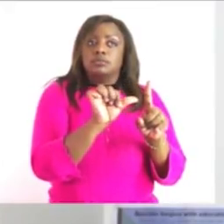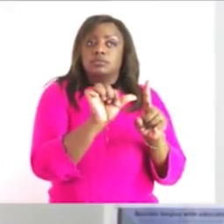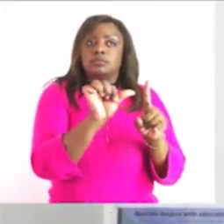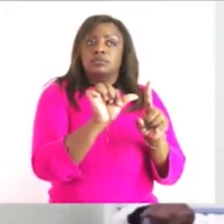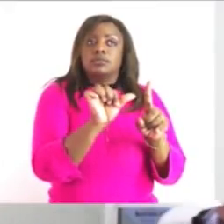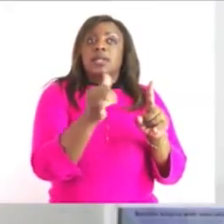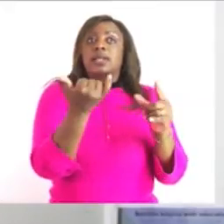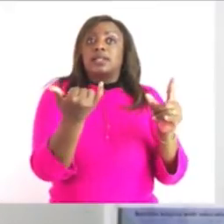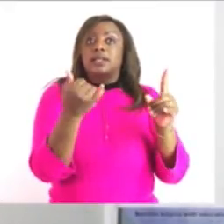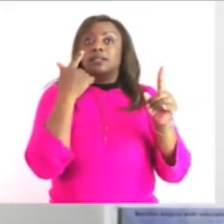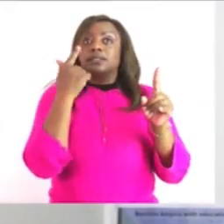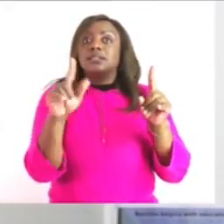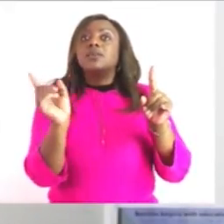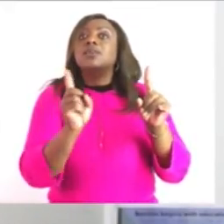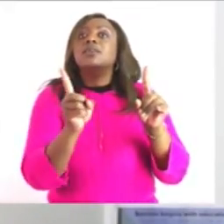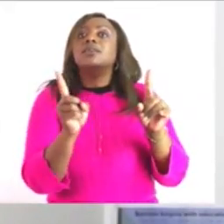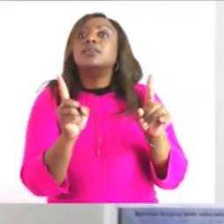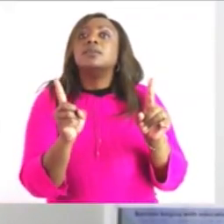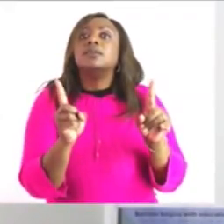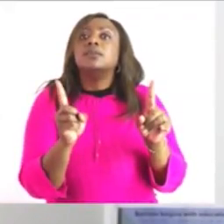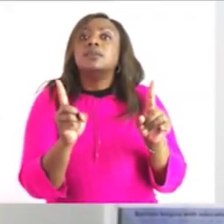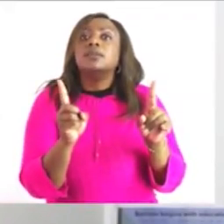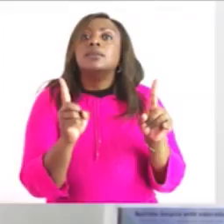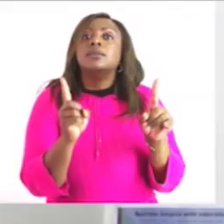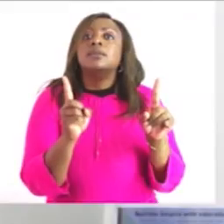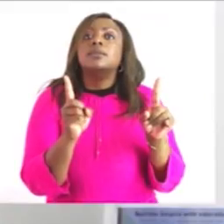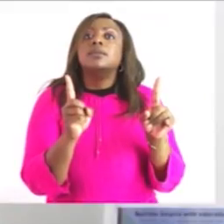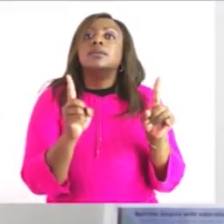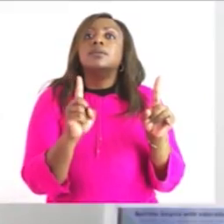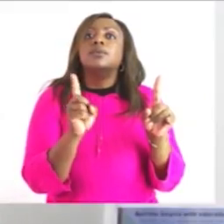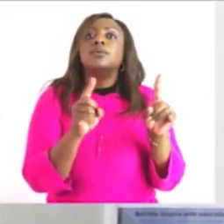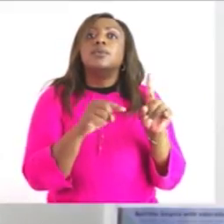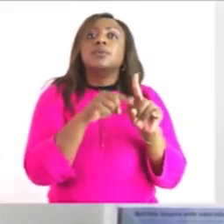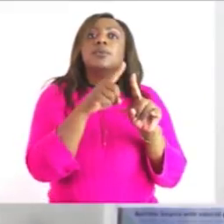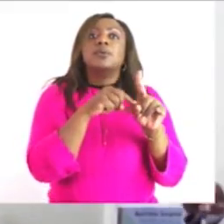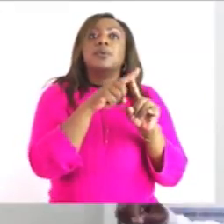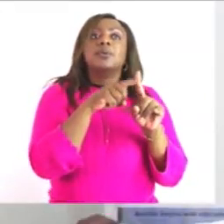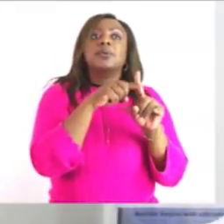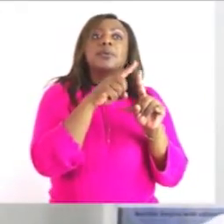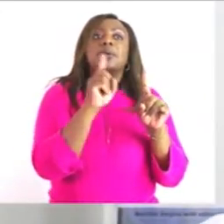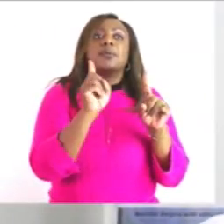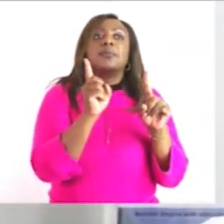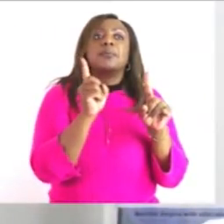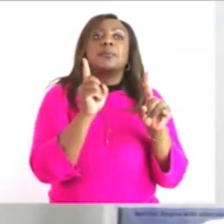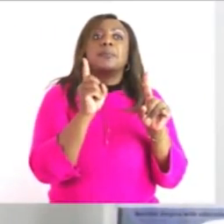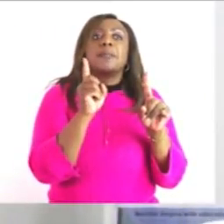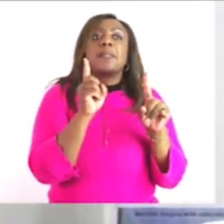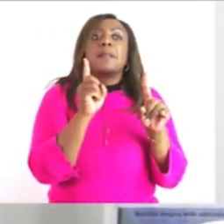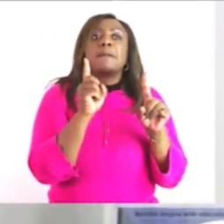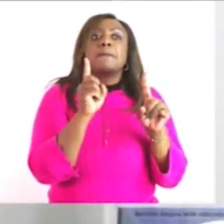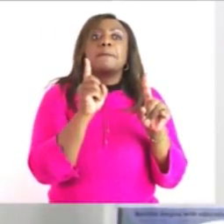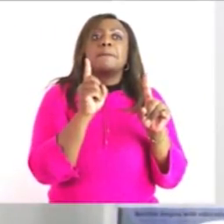okay take the reading it's moving it's moving moving the time you take